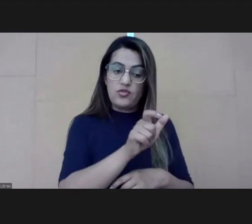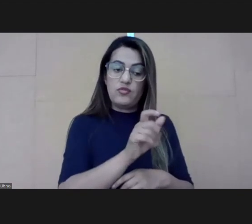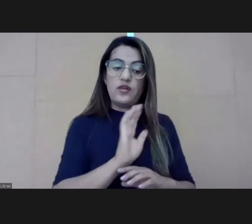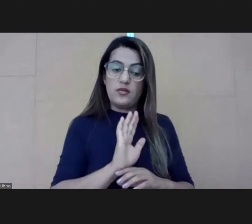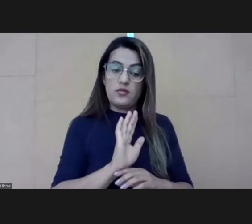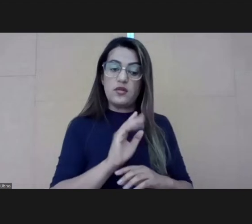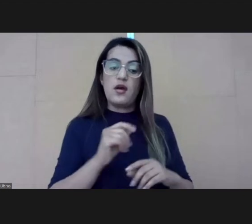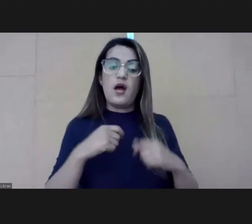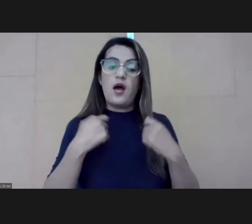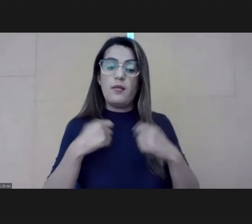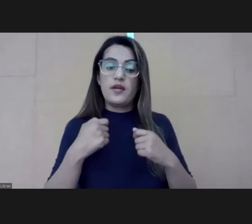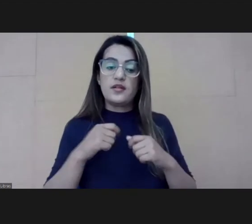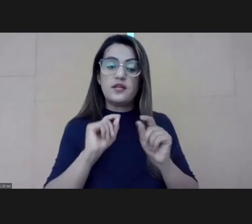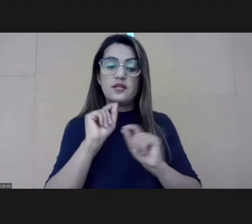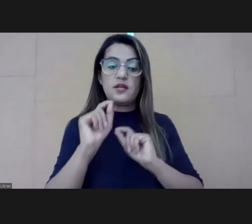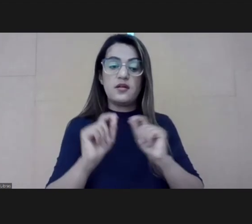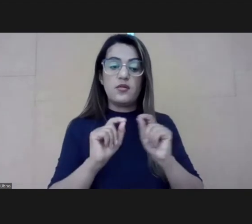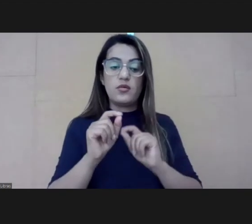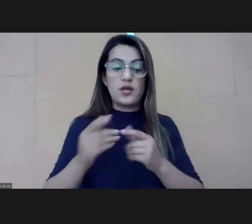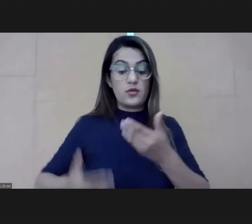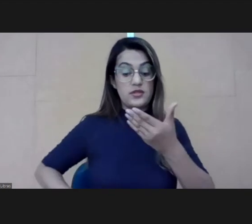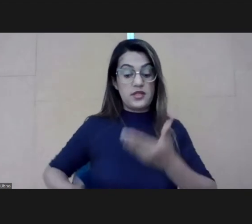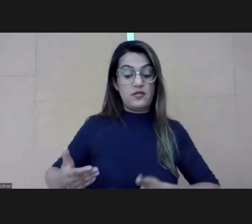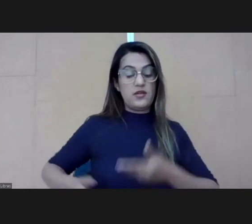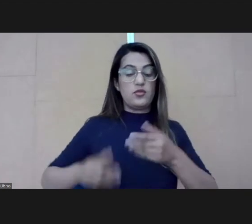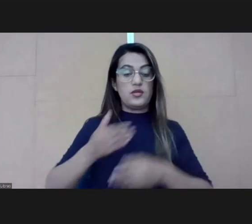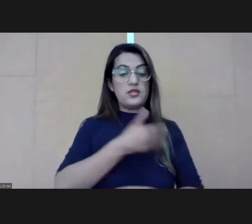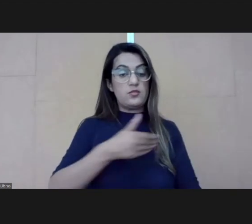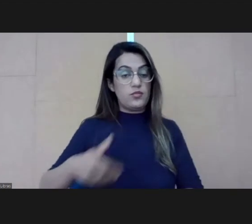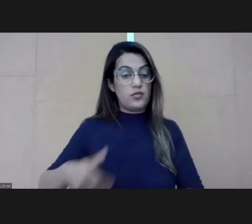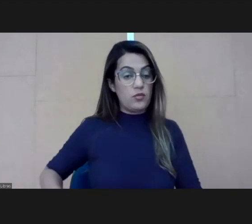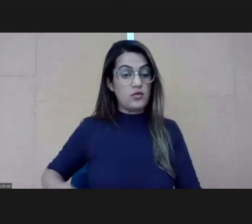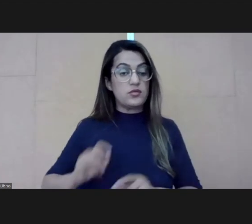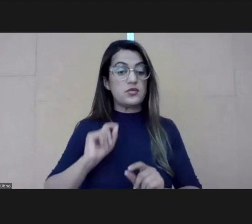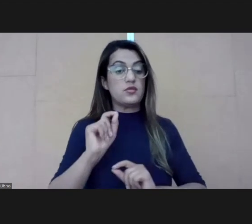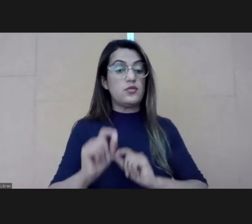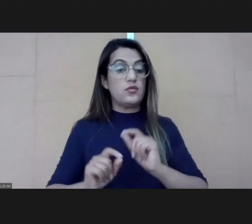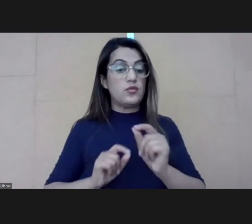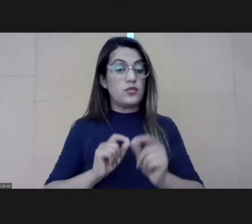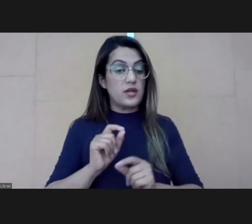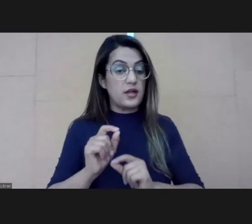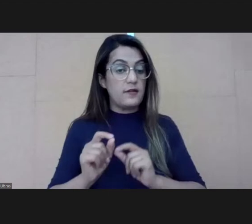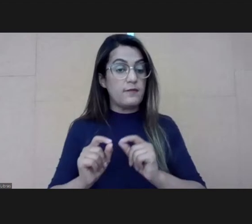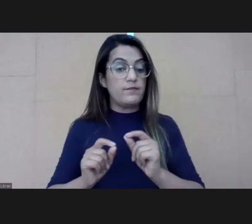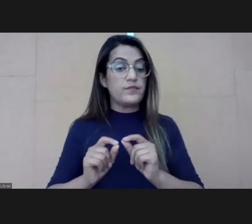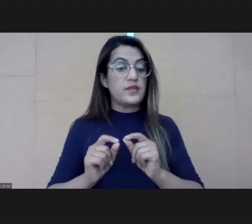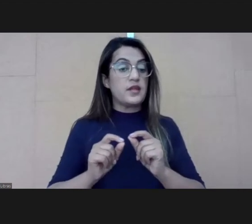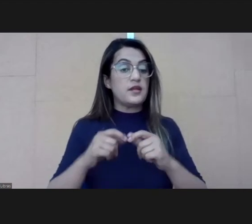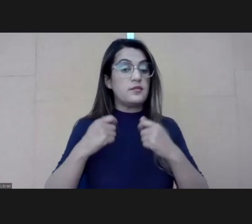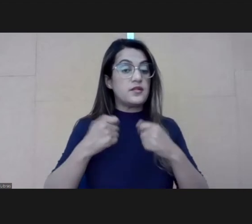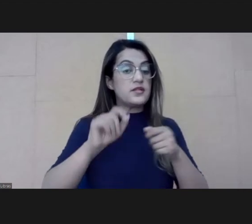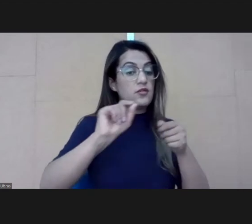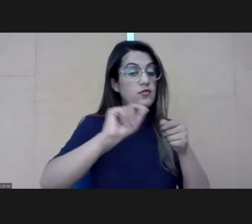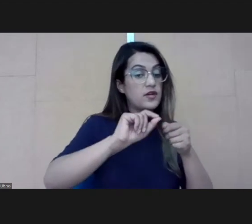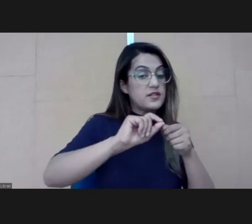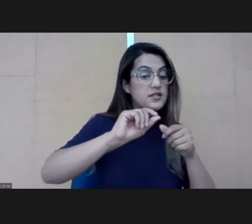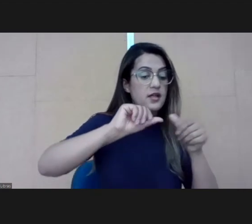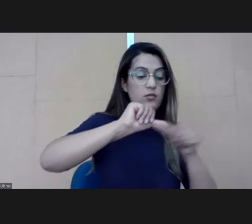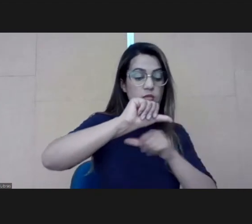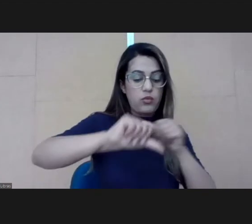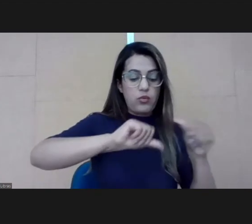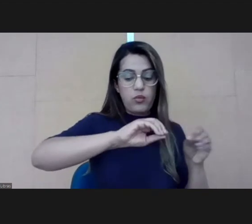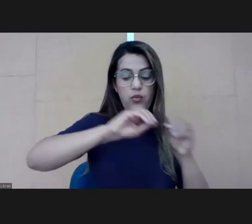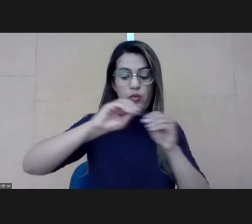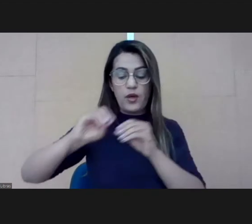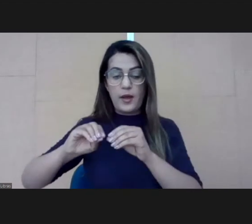unconventional conversations and to reach out to different corners of society, of course, representing the societies that we